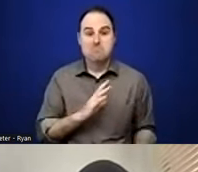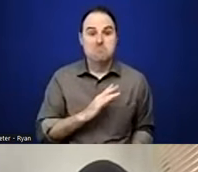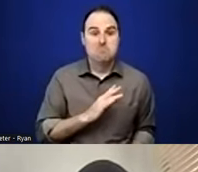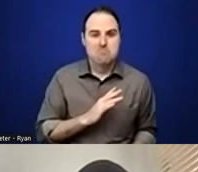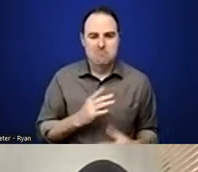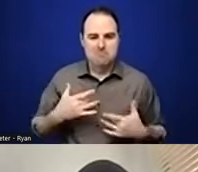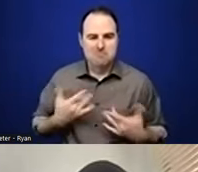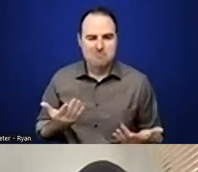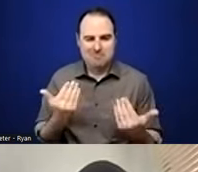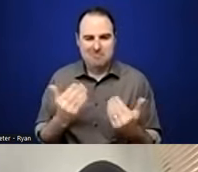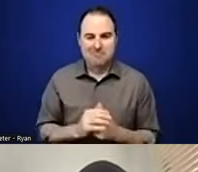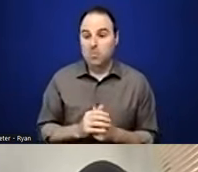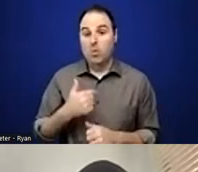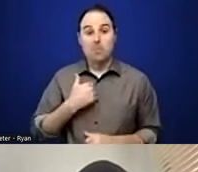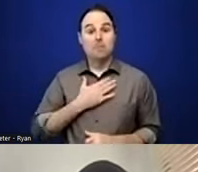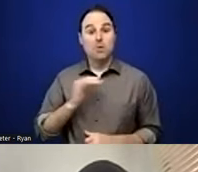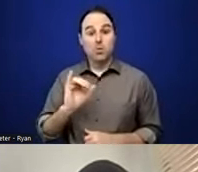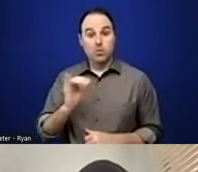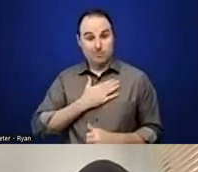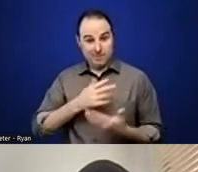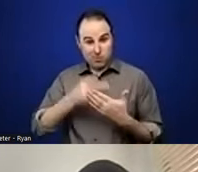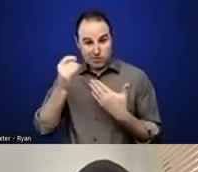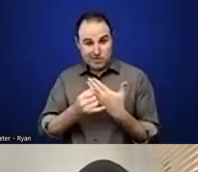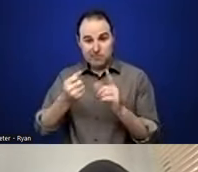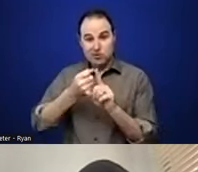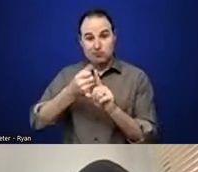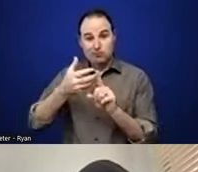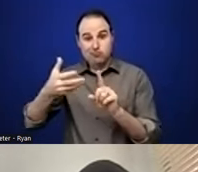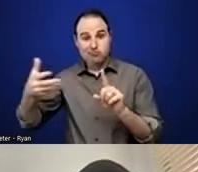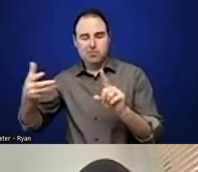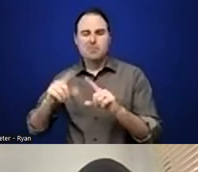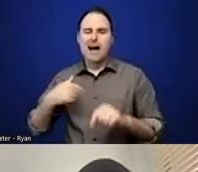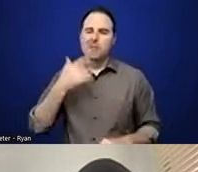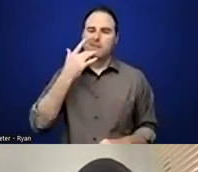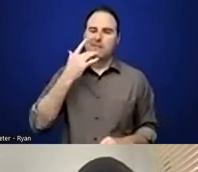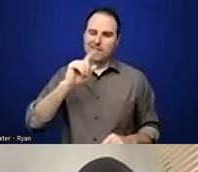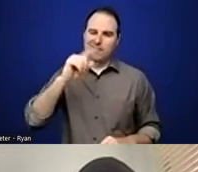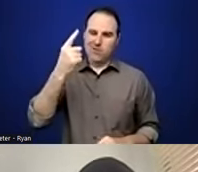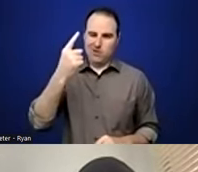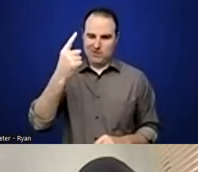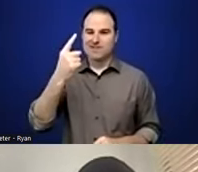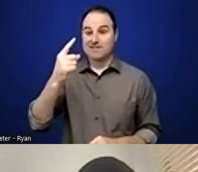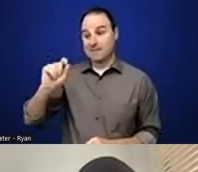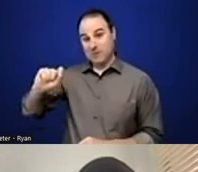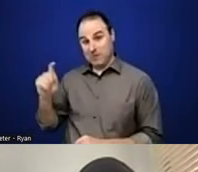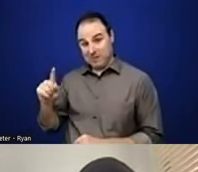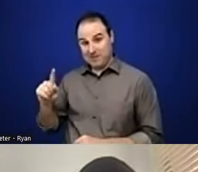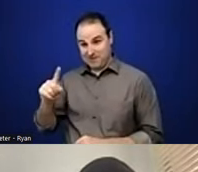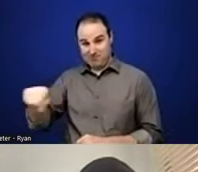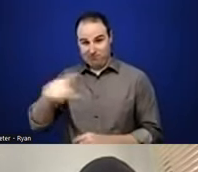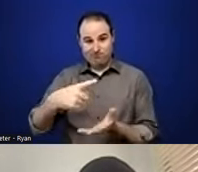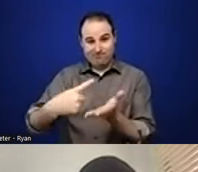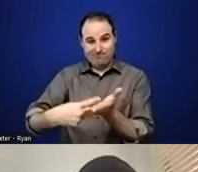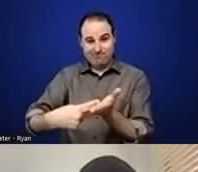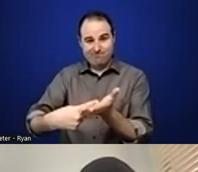about projects or elaborate on anything or anything like that. But we'd love to start us off with talking about that question. Where did you have you